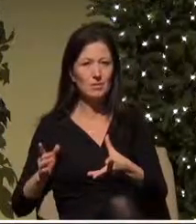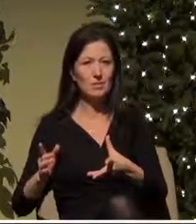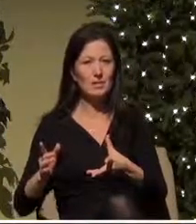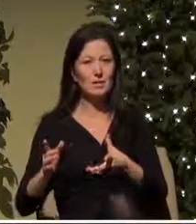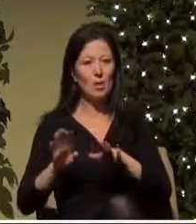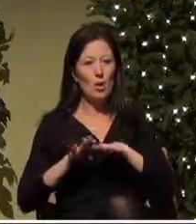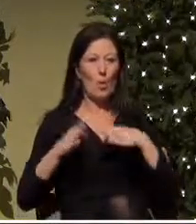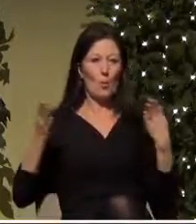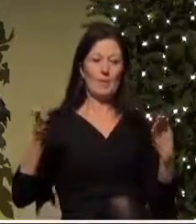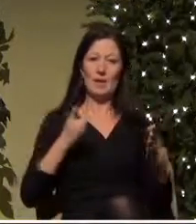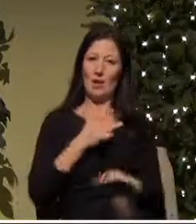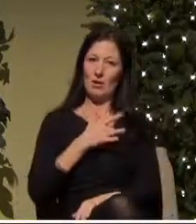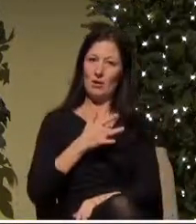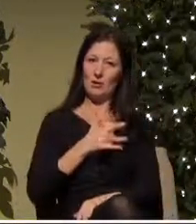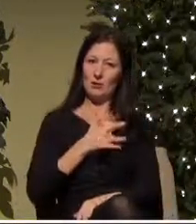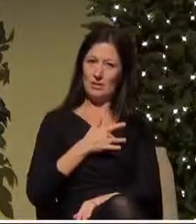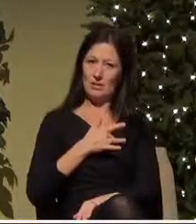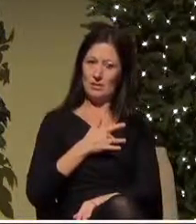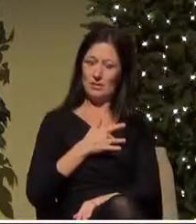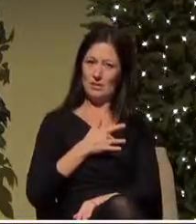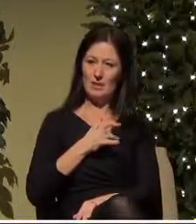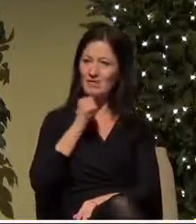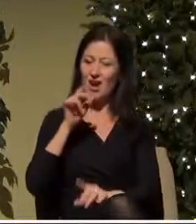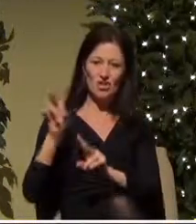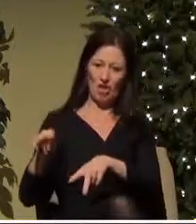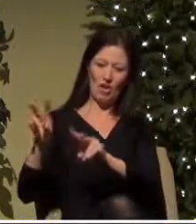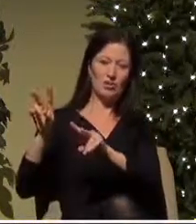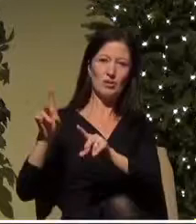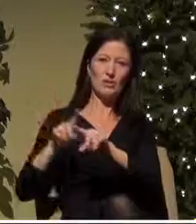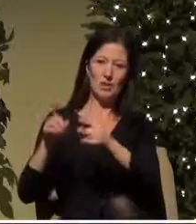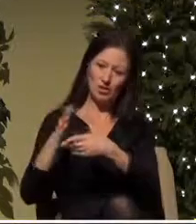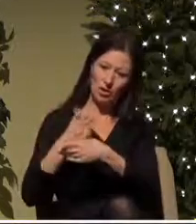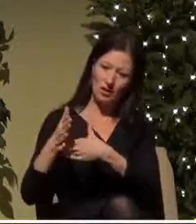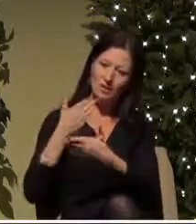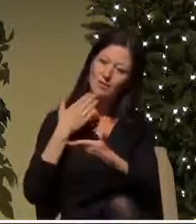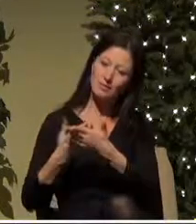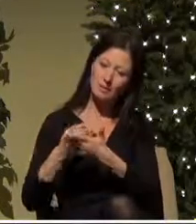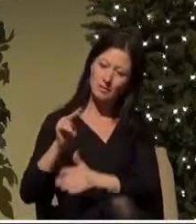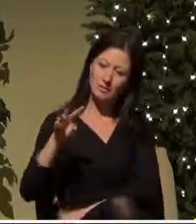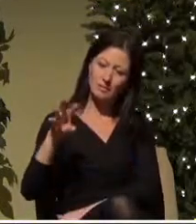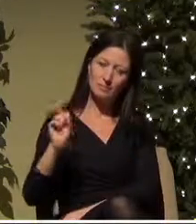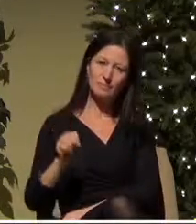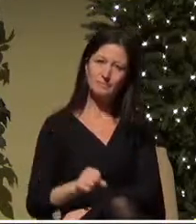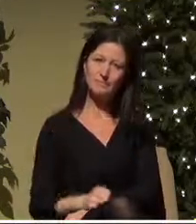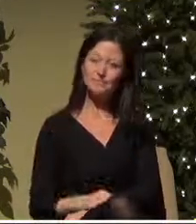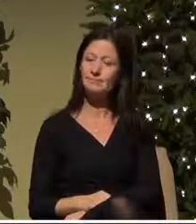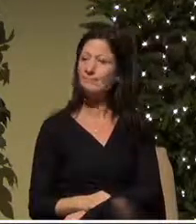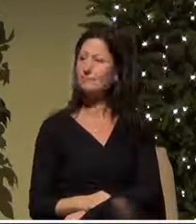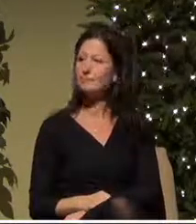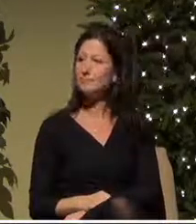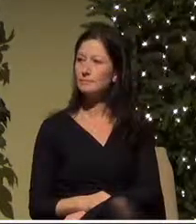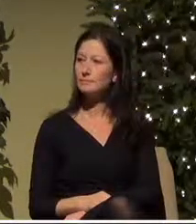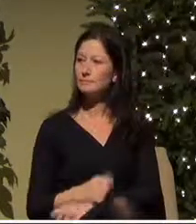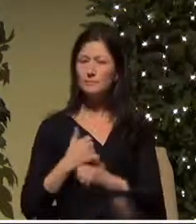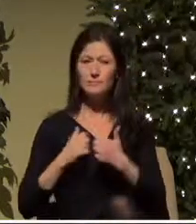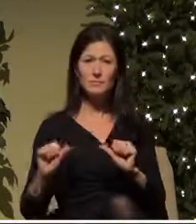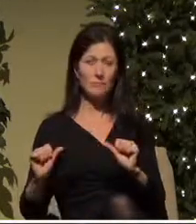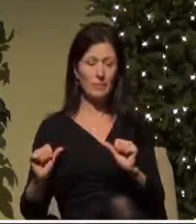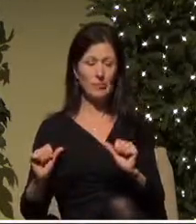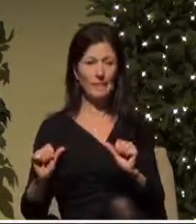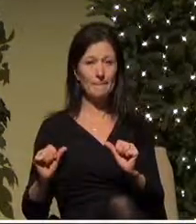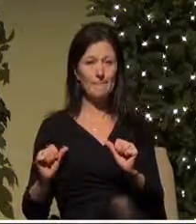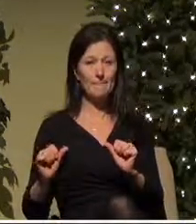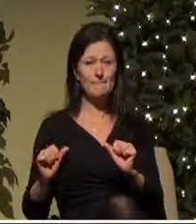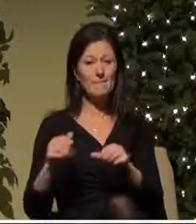to all without judgment or prejudice sharing the good news now we do that in a loving way in days like